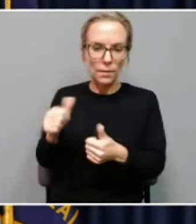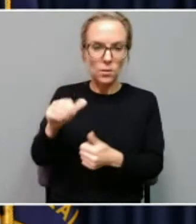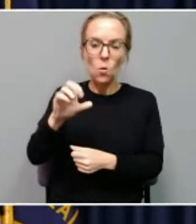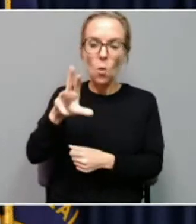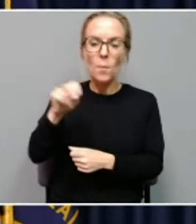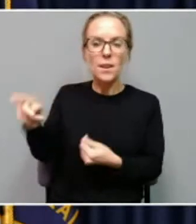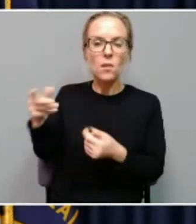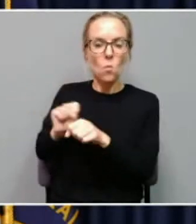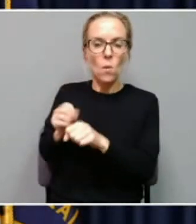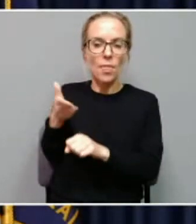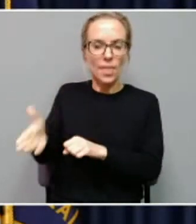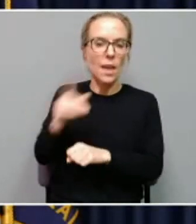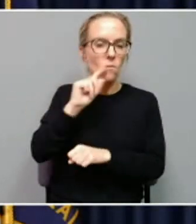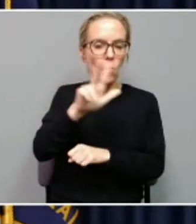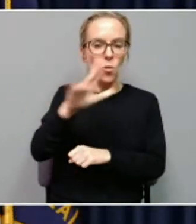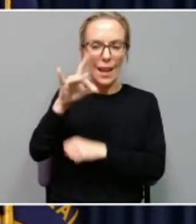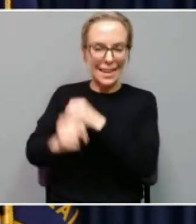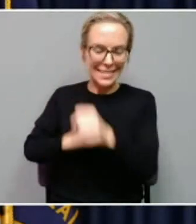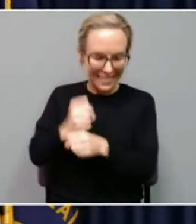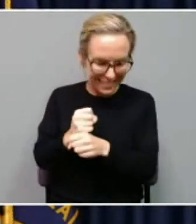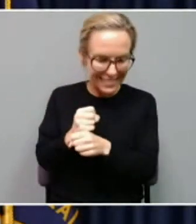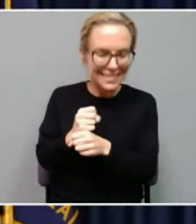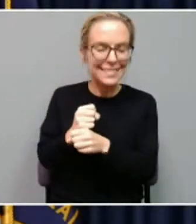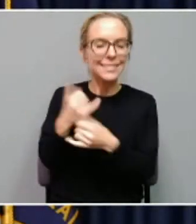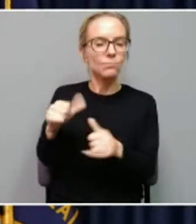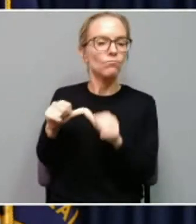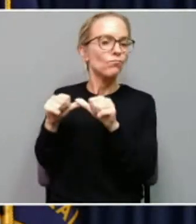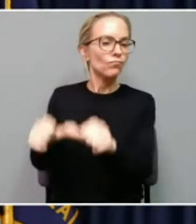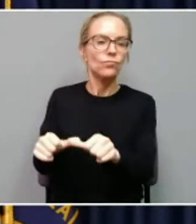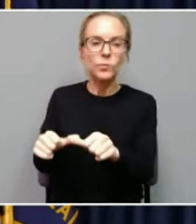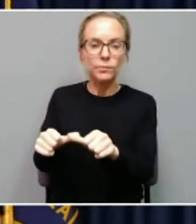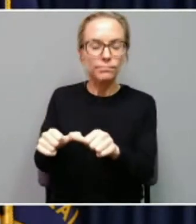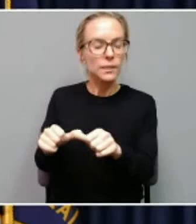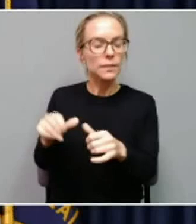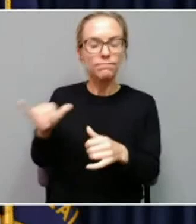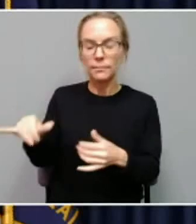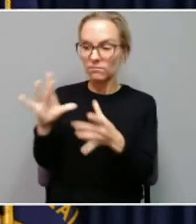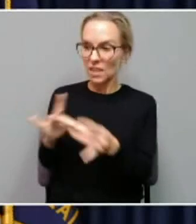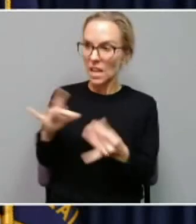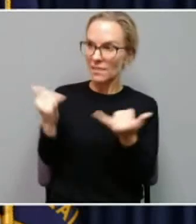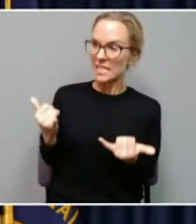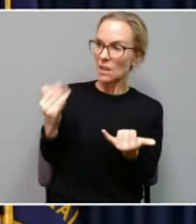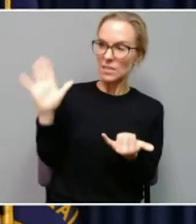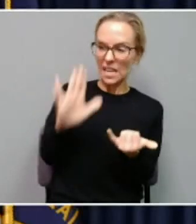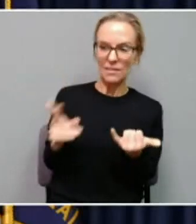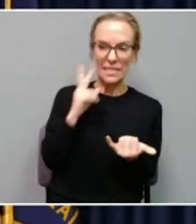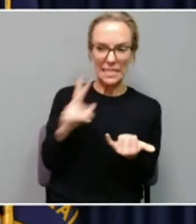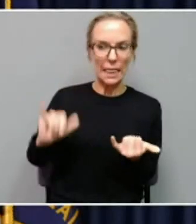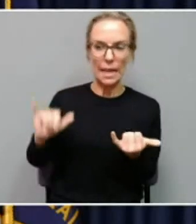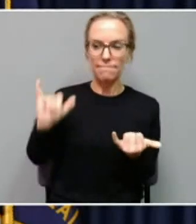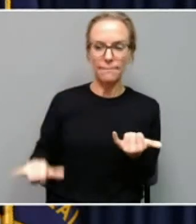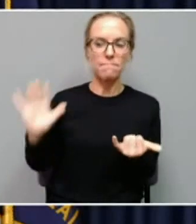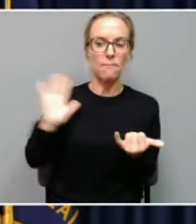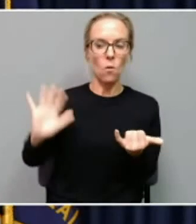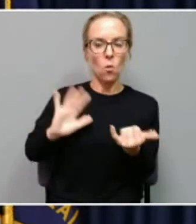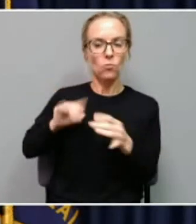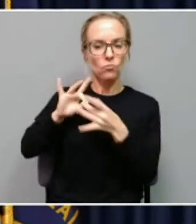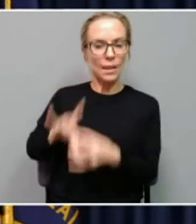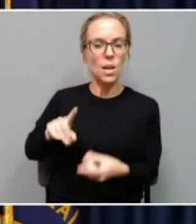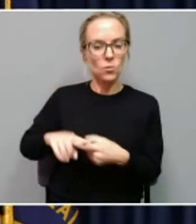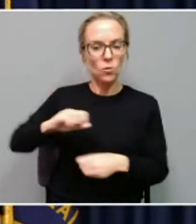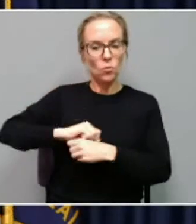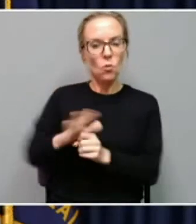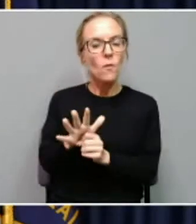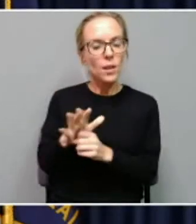38 years, and she stated she'd never seen anything like this before in regards to the COVID crisis. Thank you, Sherry, for